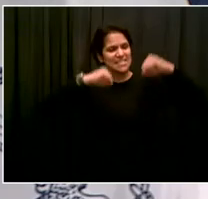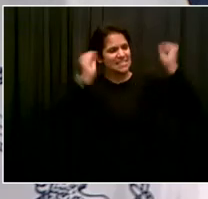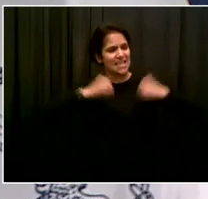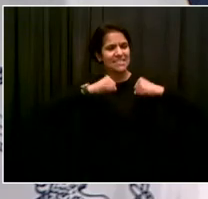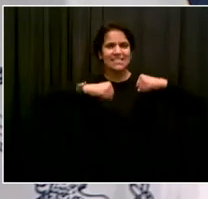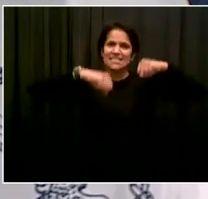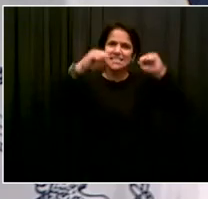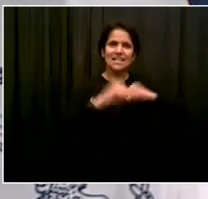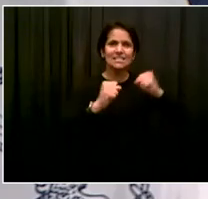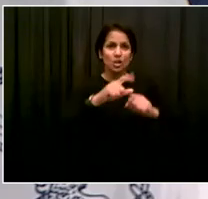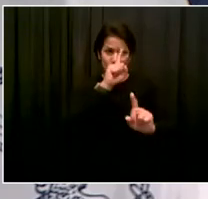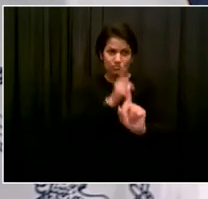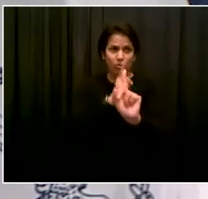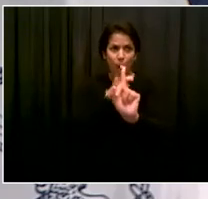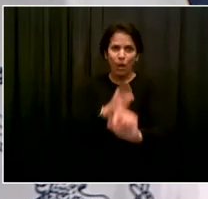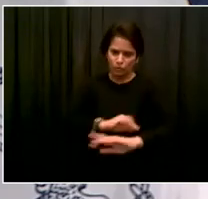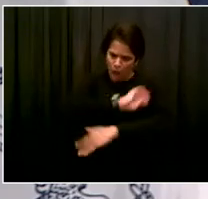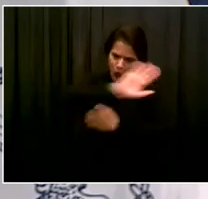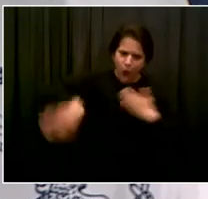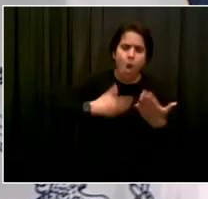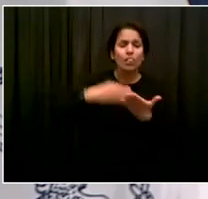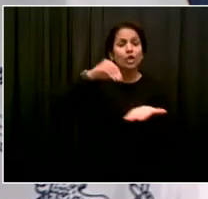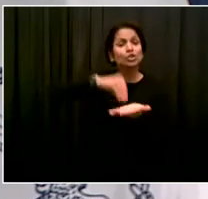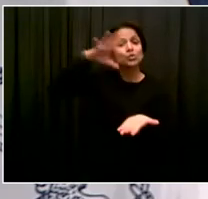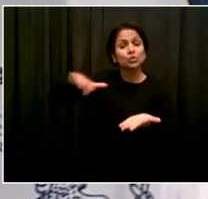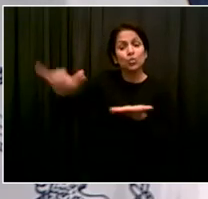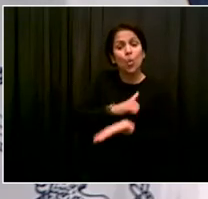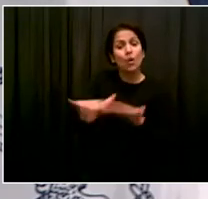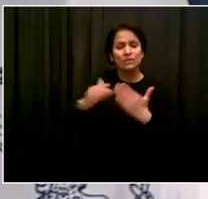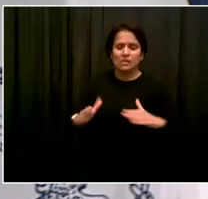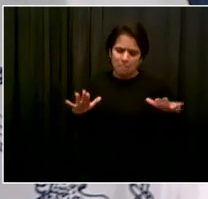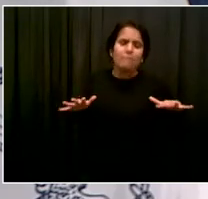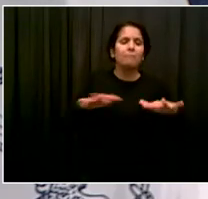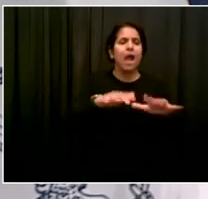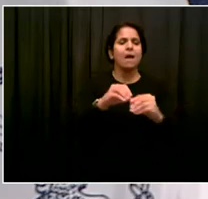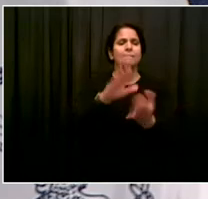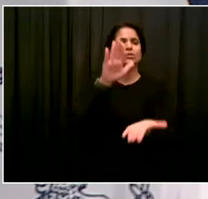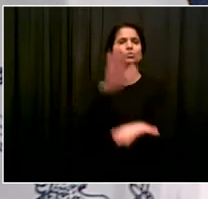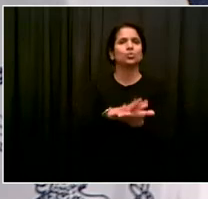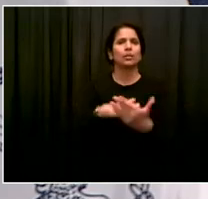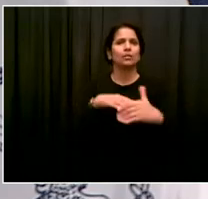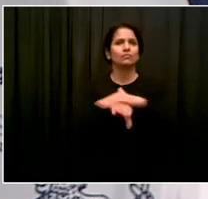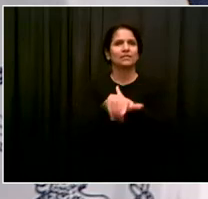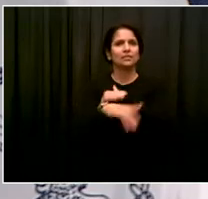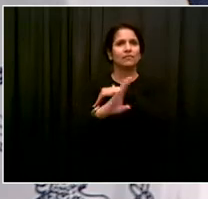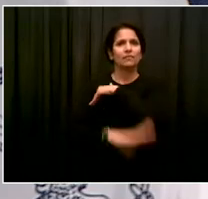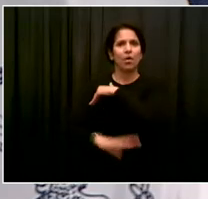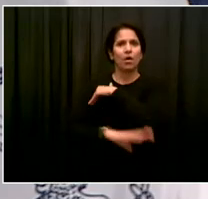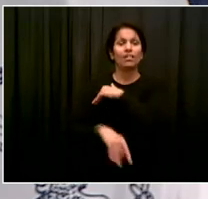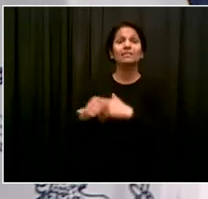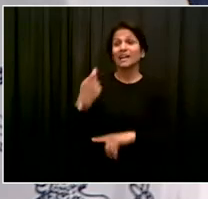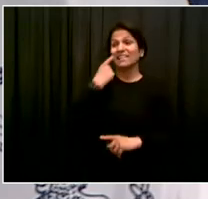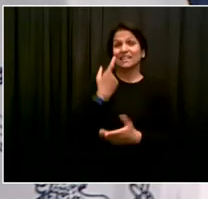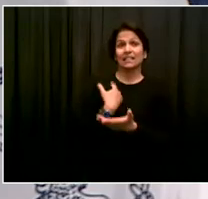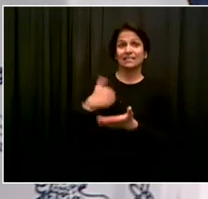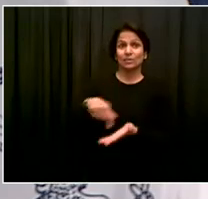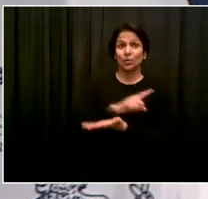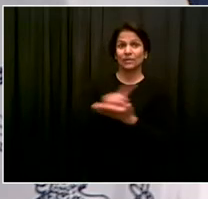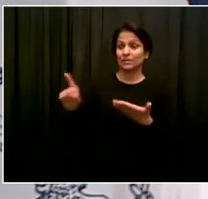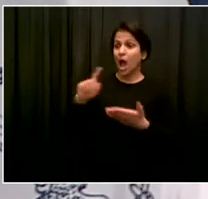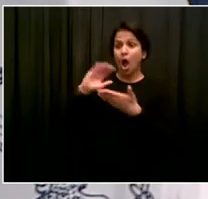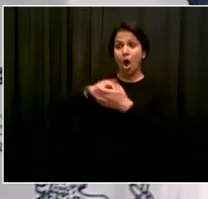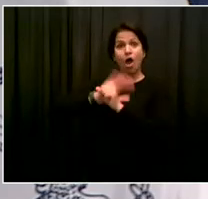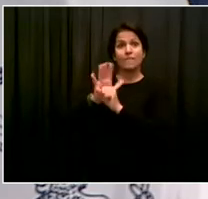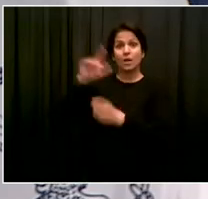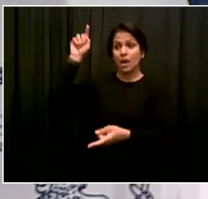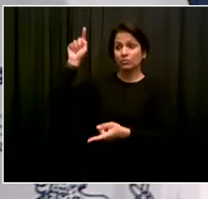the goal. And I'm telling you, based on what we're seeing these last few days on the COVID indicators, it's a realizable dream. I really believe that a lot